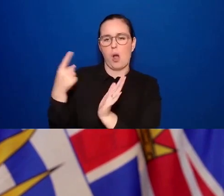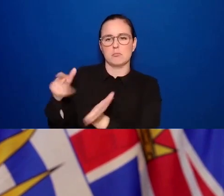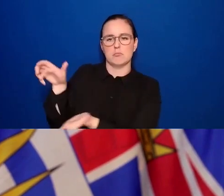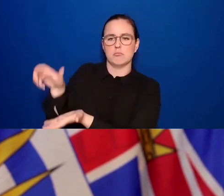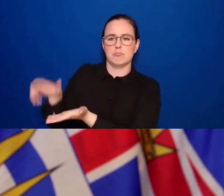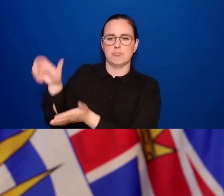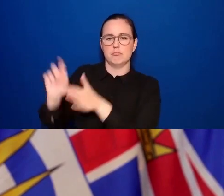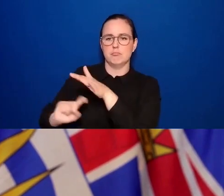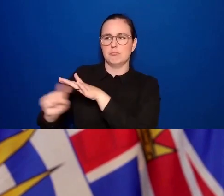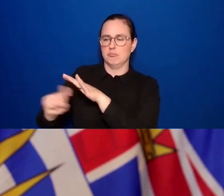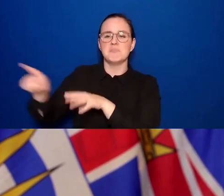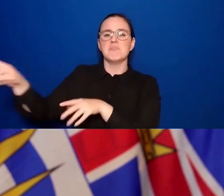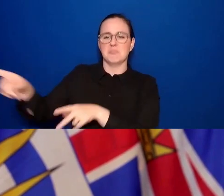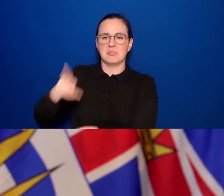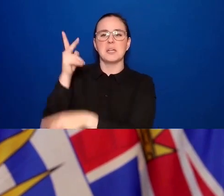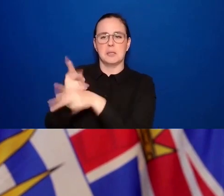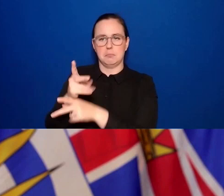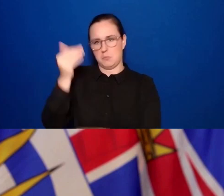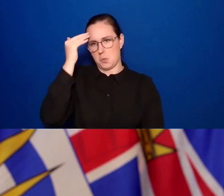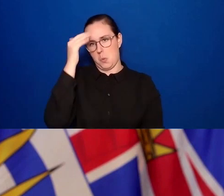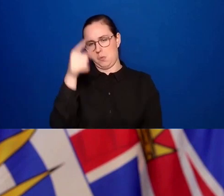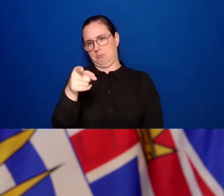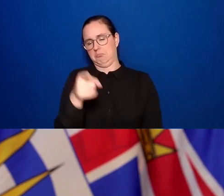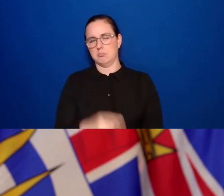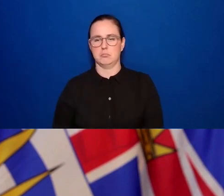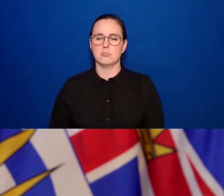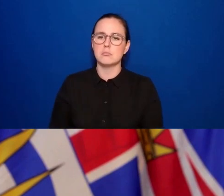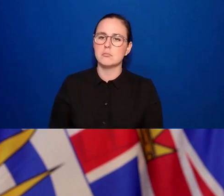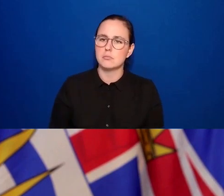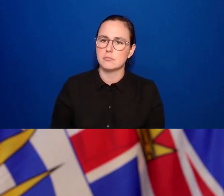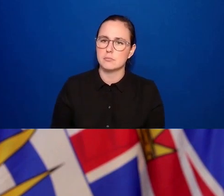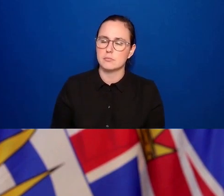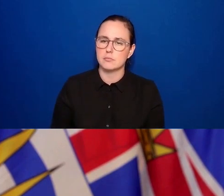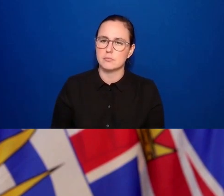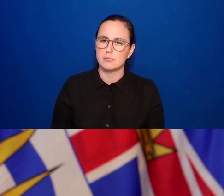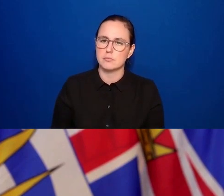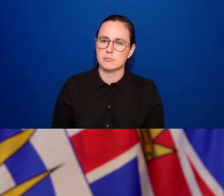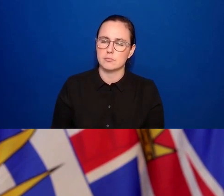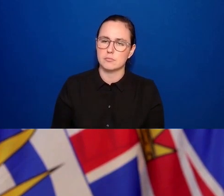sectors over the next few weeks. Lisa Houston, News 1130.